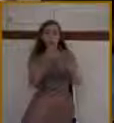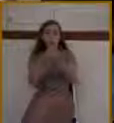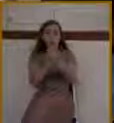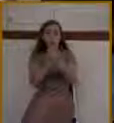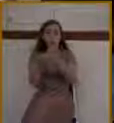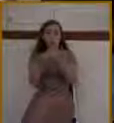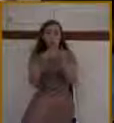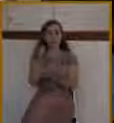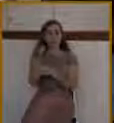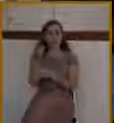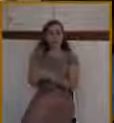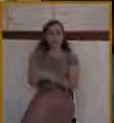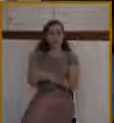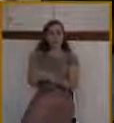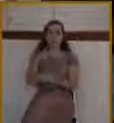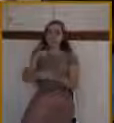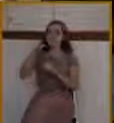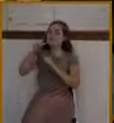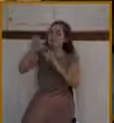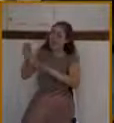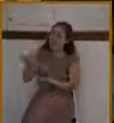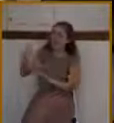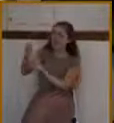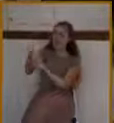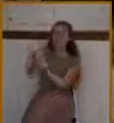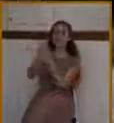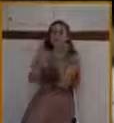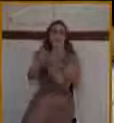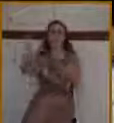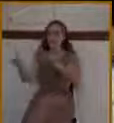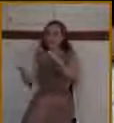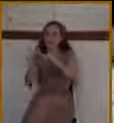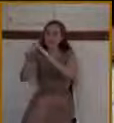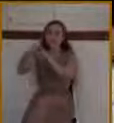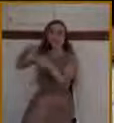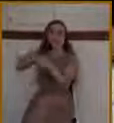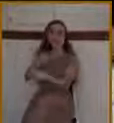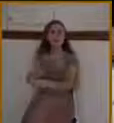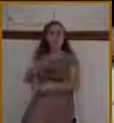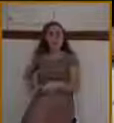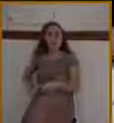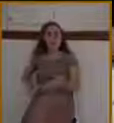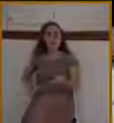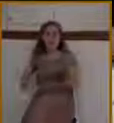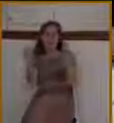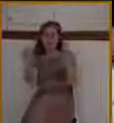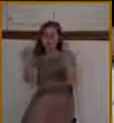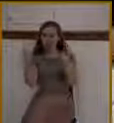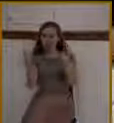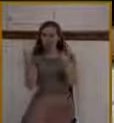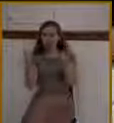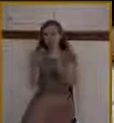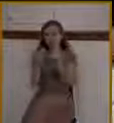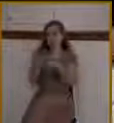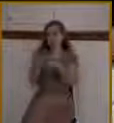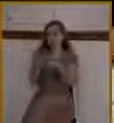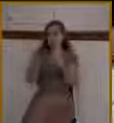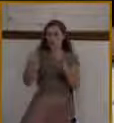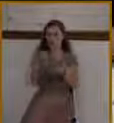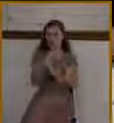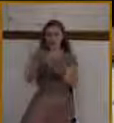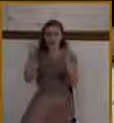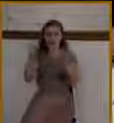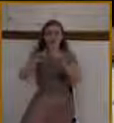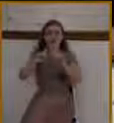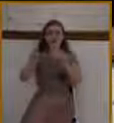blessed is he that comes in the name of the Lord. They kind of shorten it. And really by quoting that one phrase from that passage, they're referring really to that whole passage